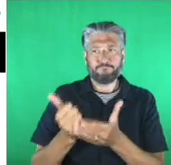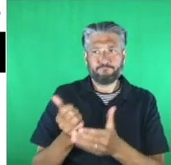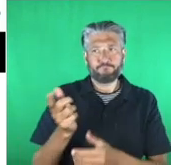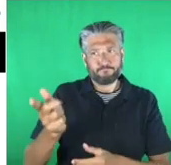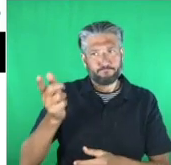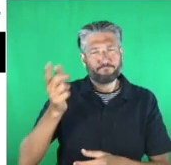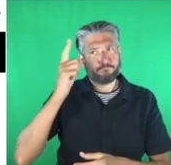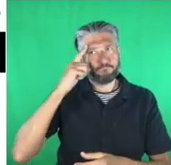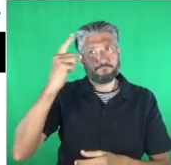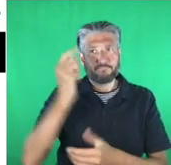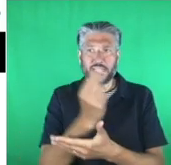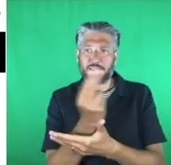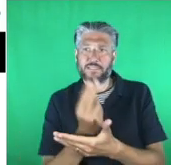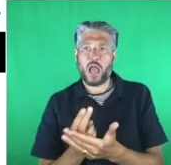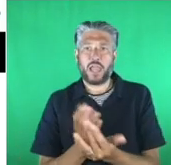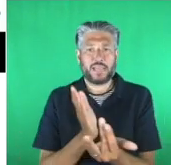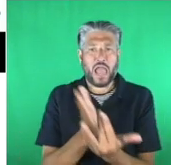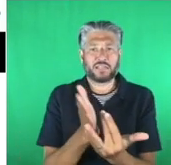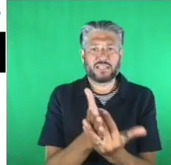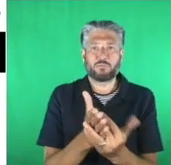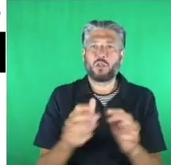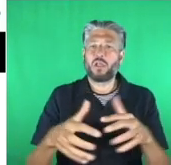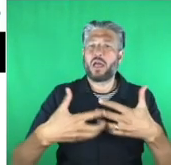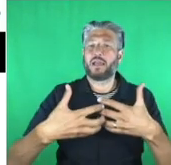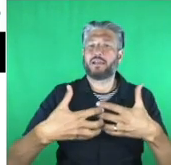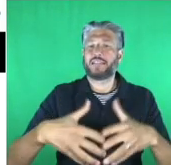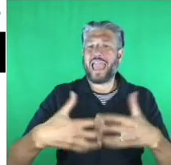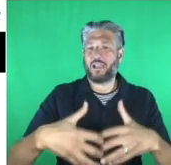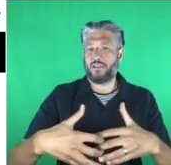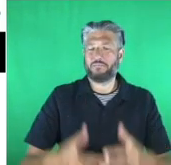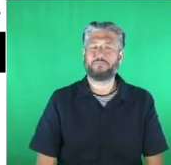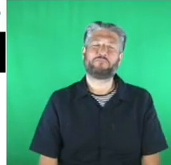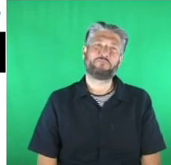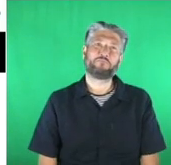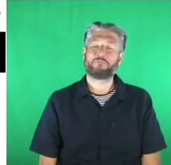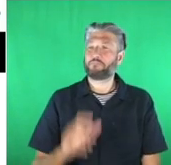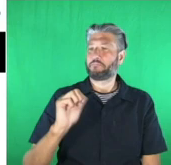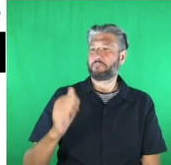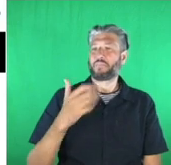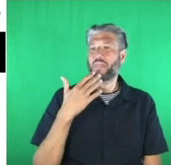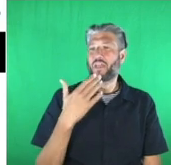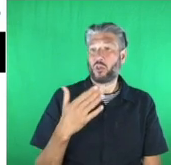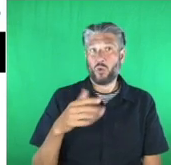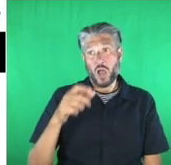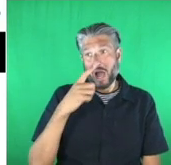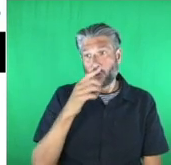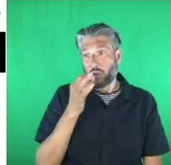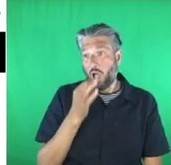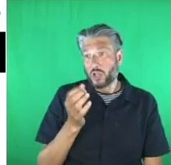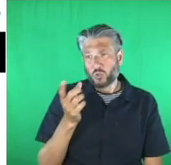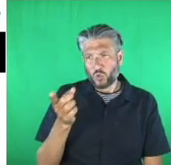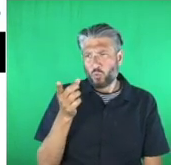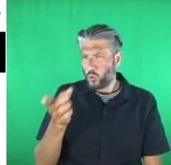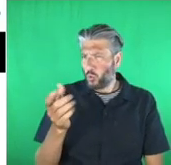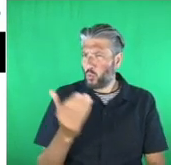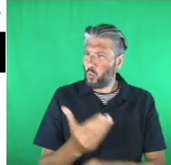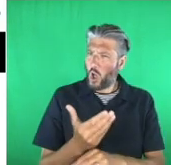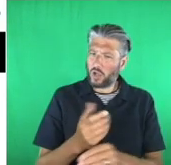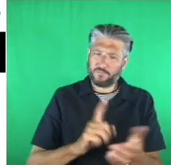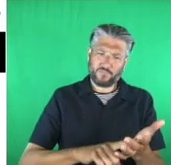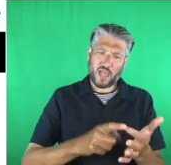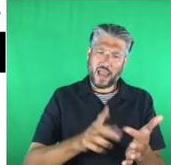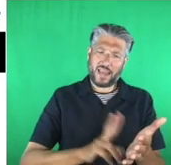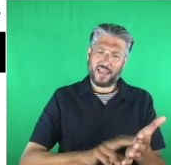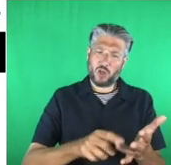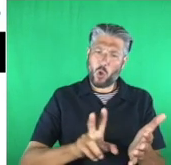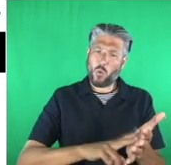Thank you. Now I could ask you about the great work that you're doing with Lenovo to make sure that they're at the very